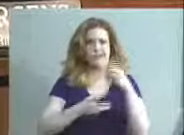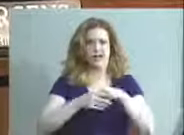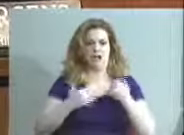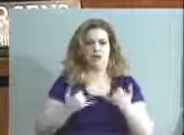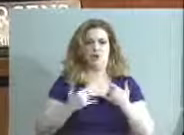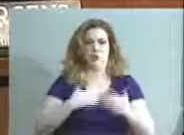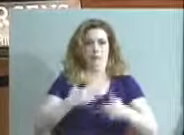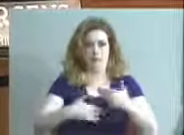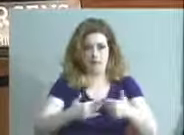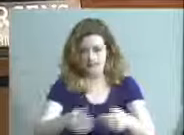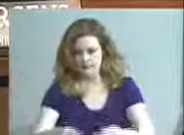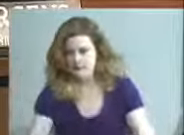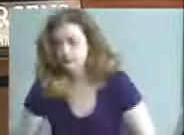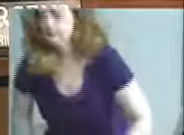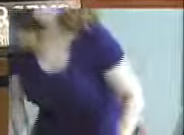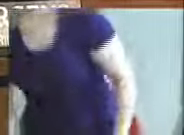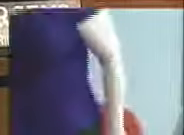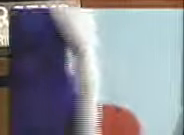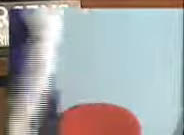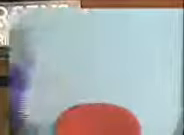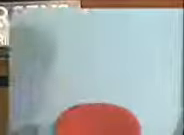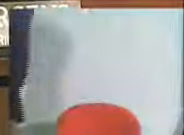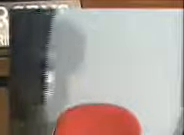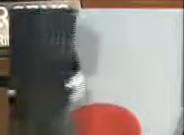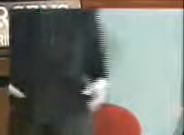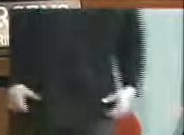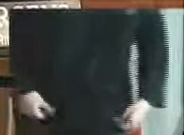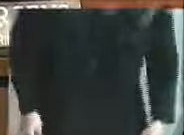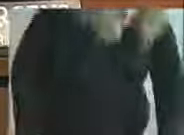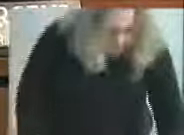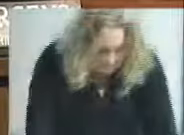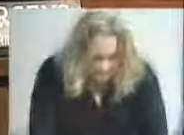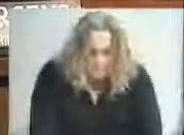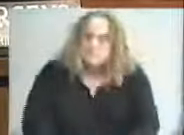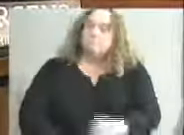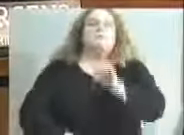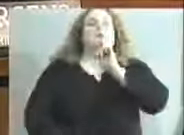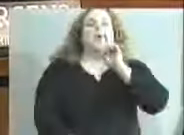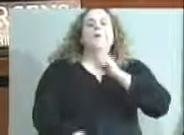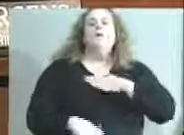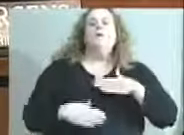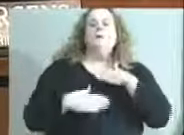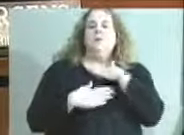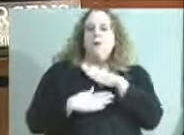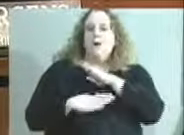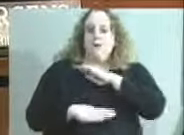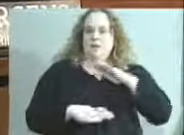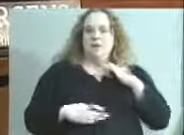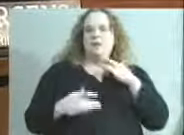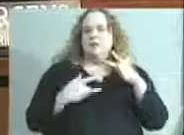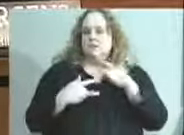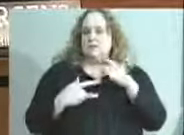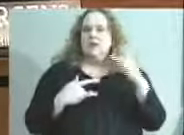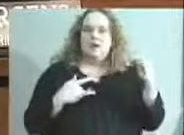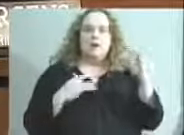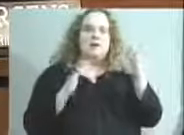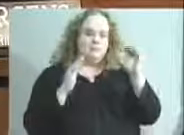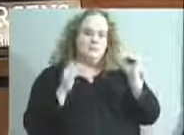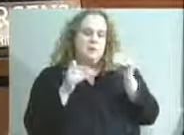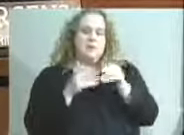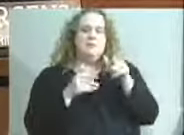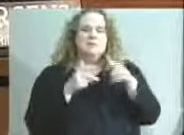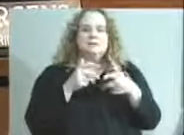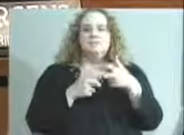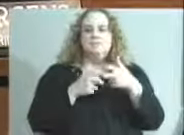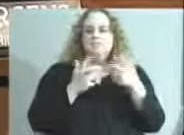current processes. So I appreciate the board's concern and attention to this issue. I also